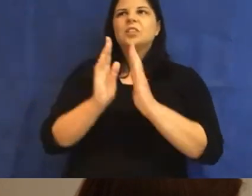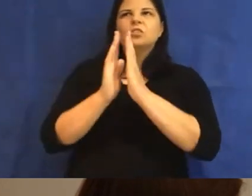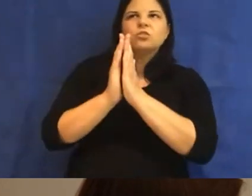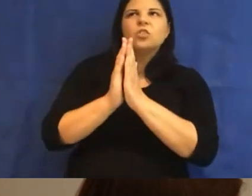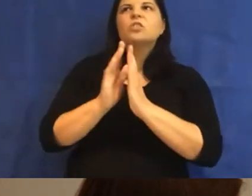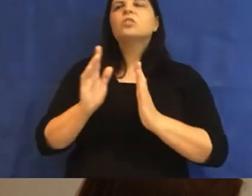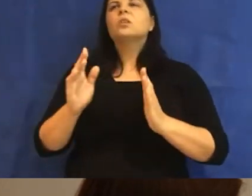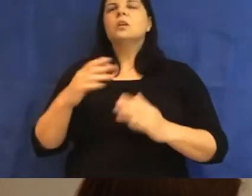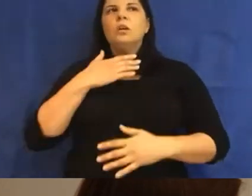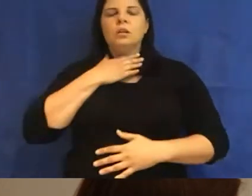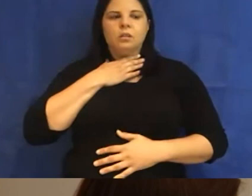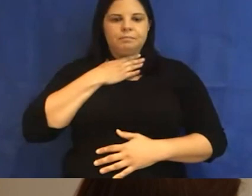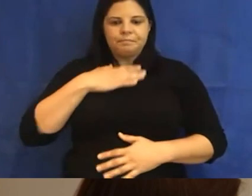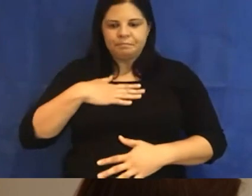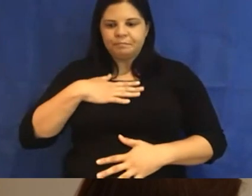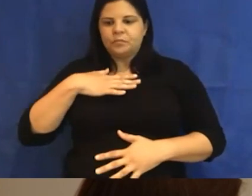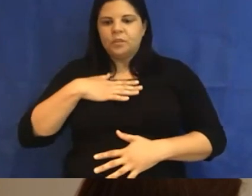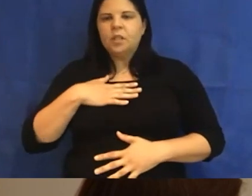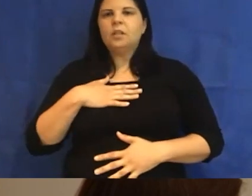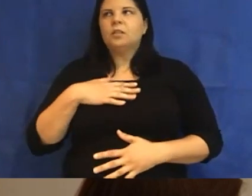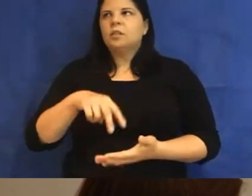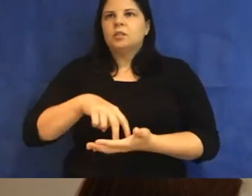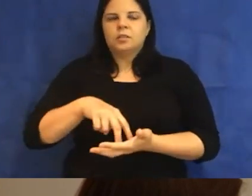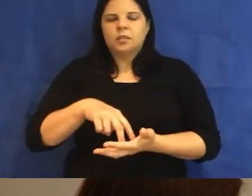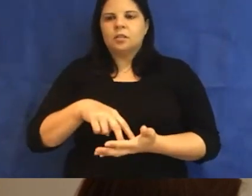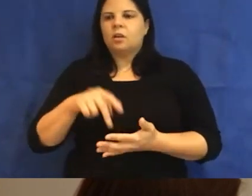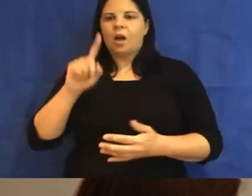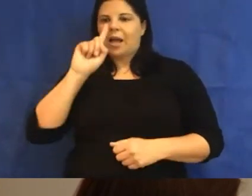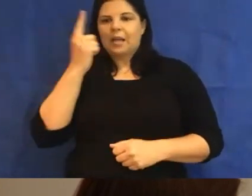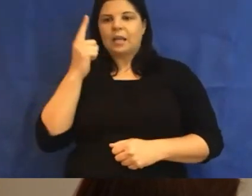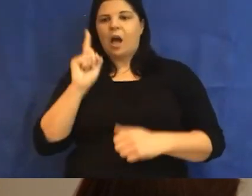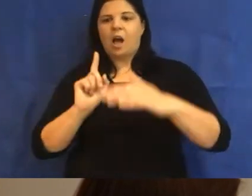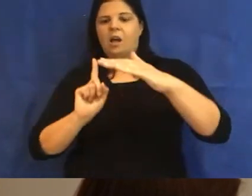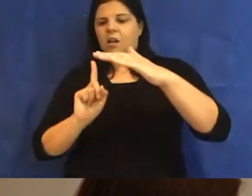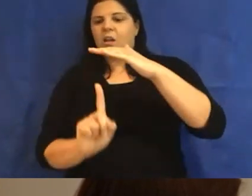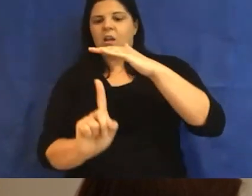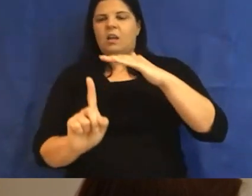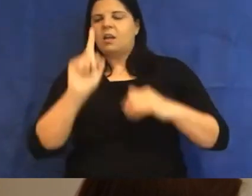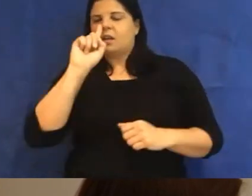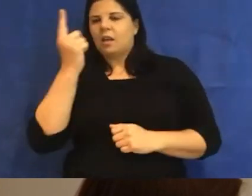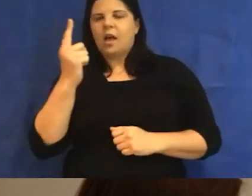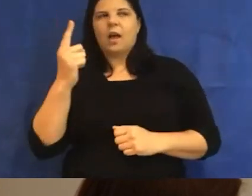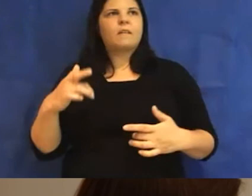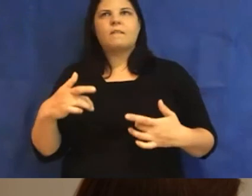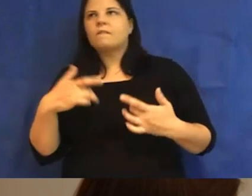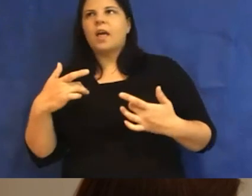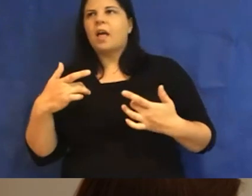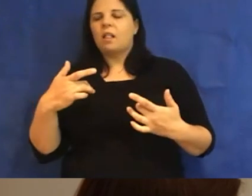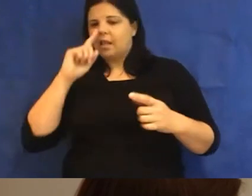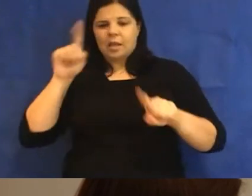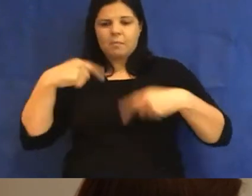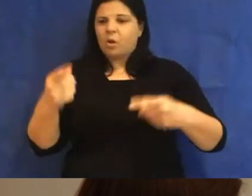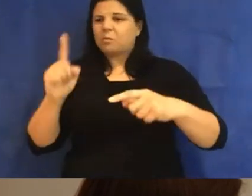hyperventilate. With knees buckling, I couldn't cross the threshold. It felt like there was a force field rendering it impossible for me